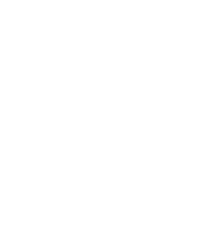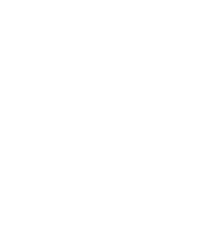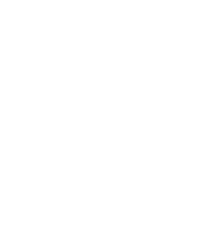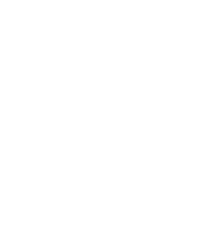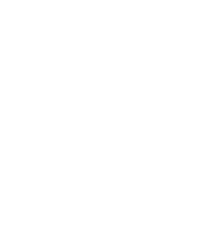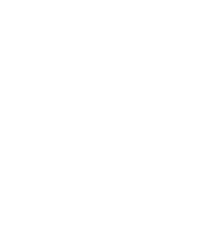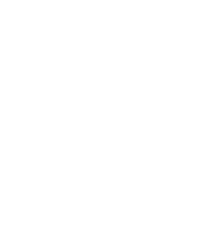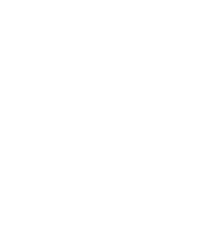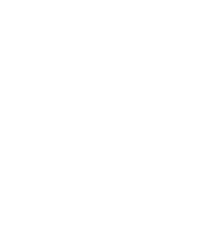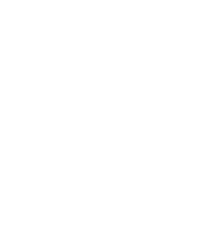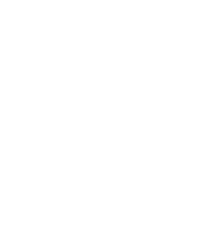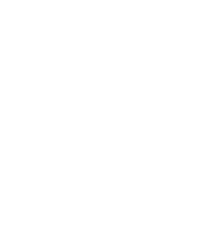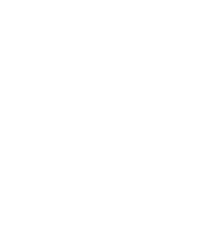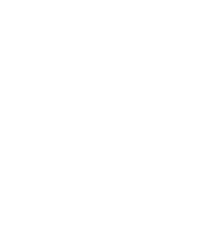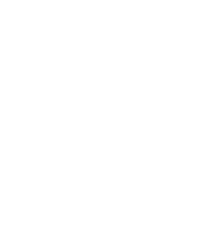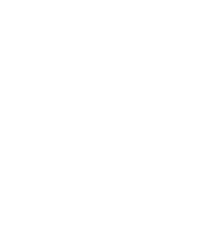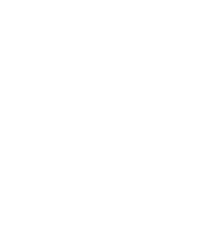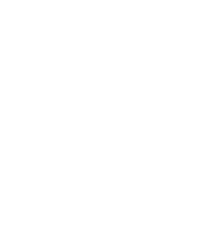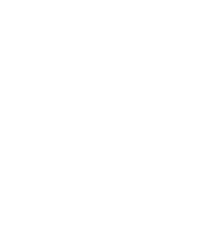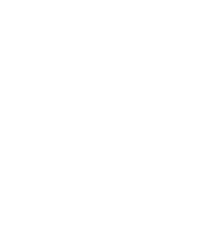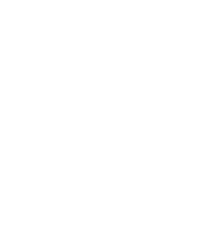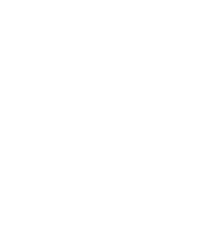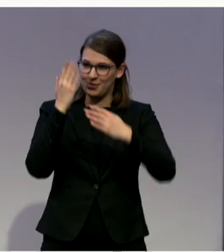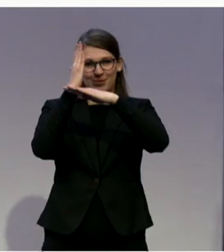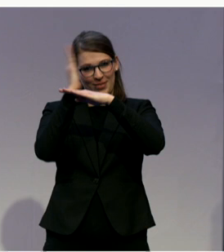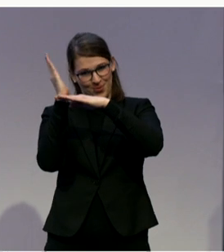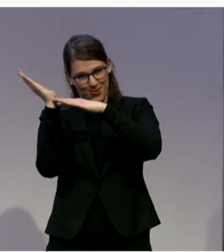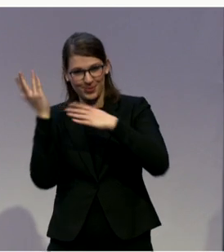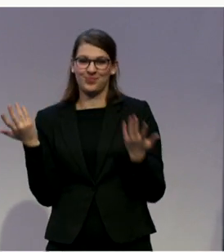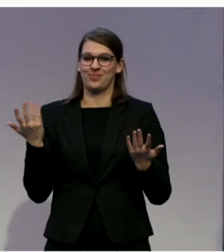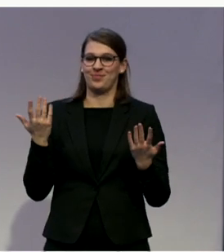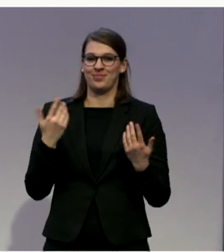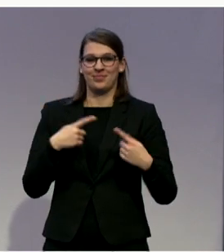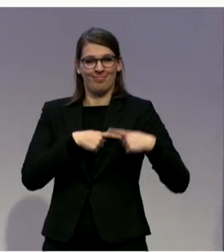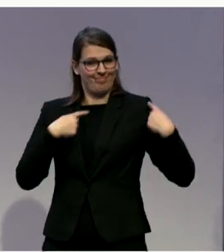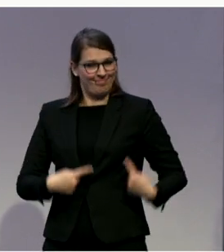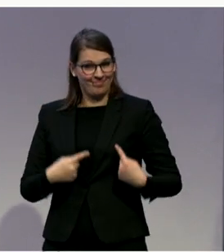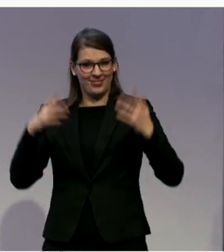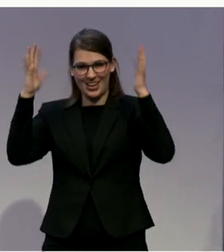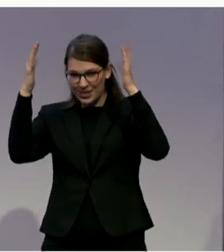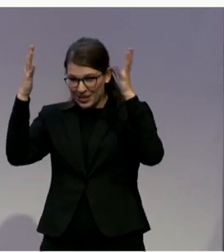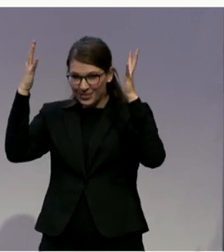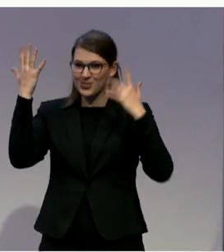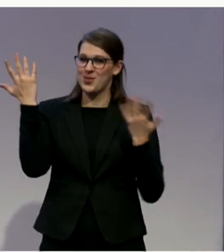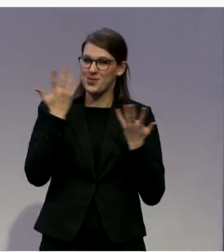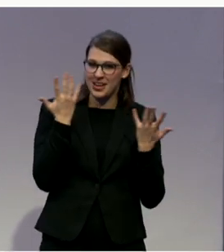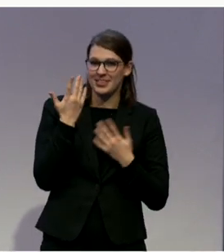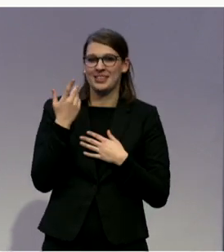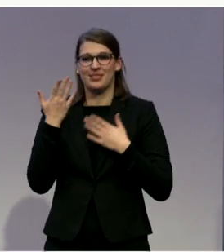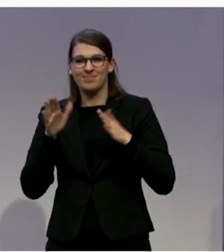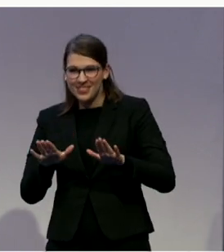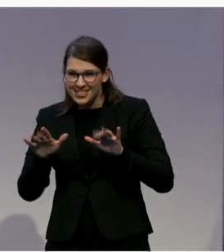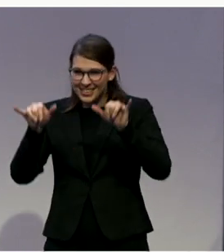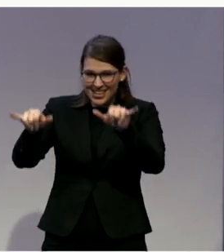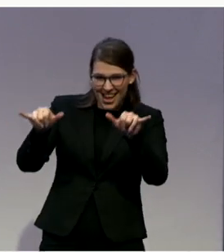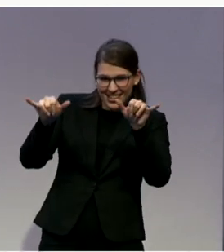Good afternoon everyone and congratulations for making it this far into the conference and thanks for staying with us on